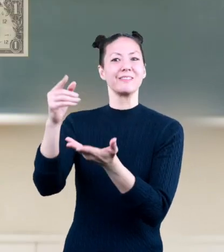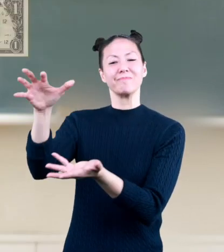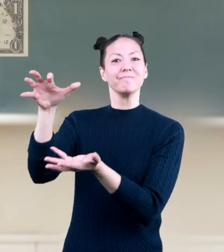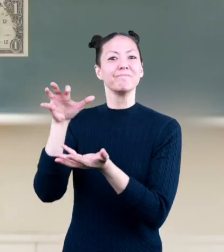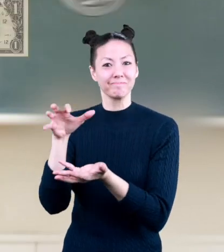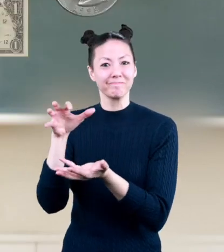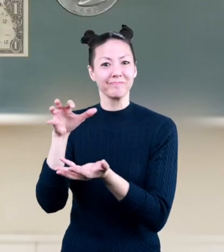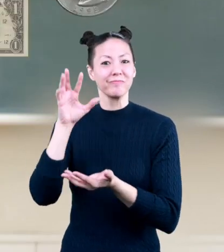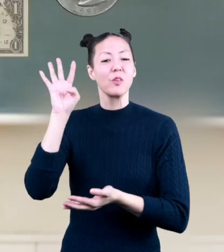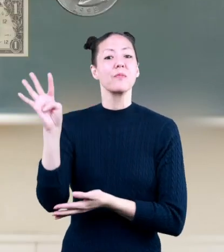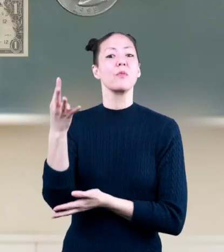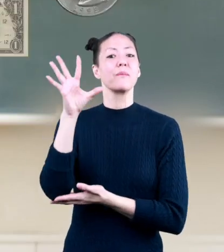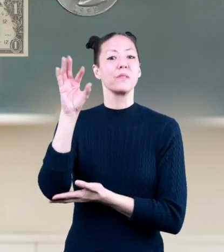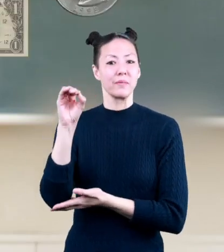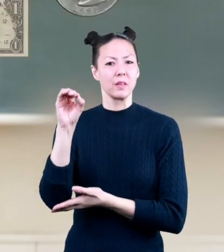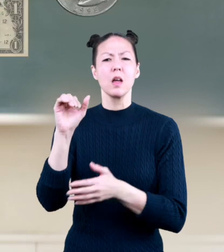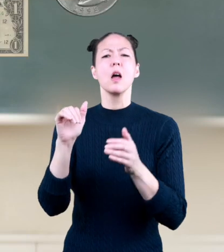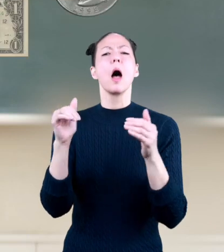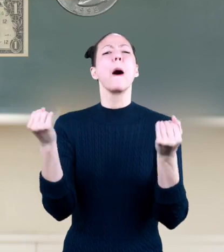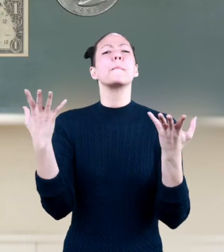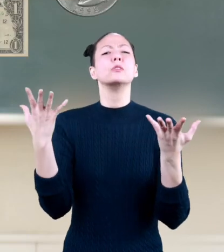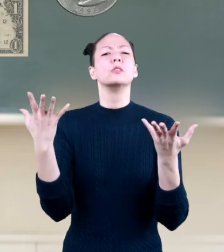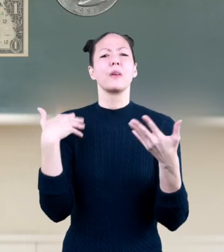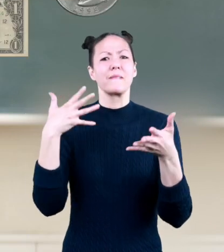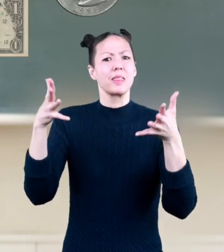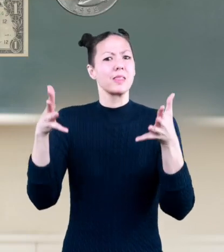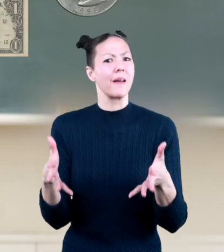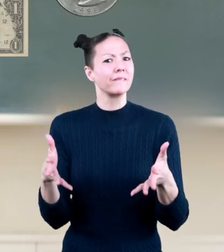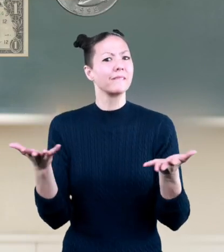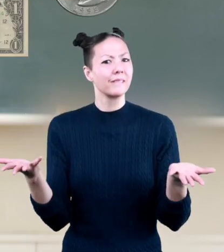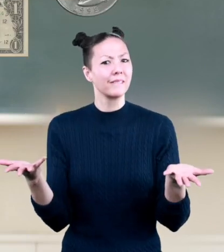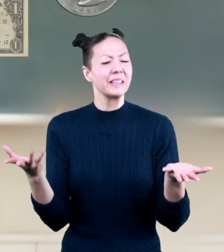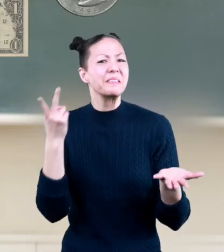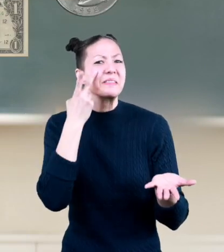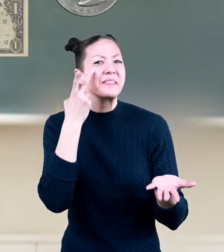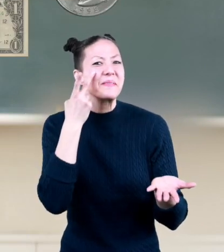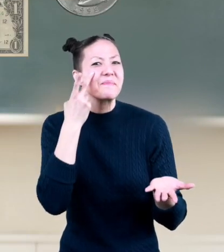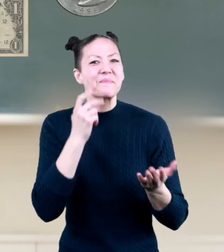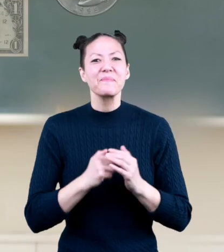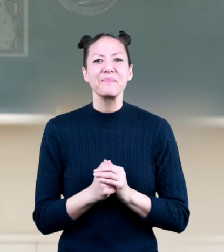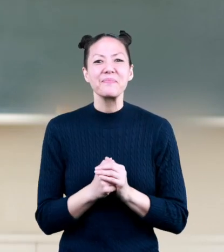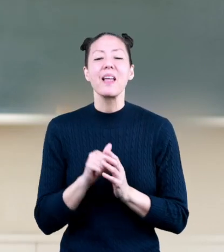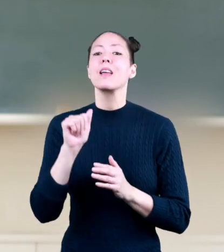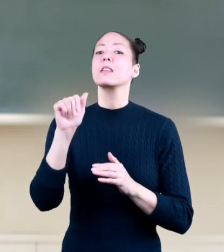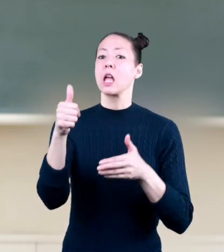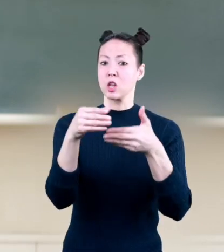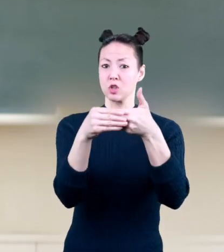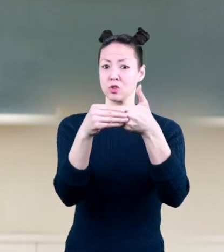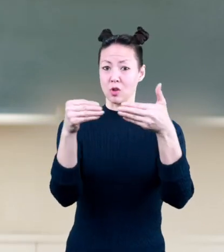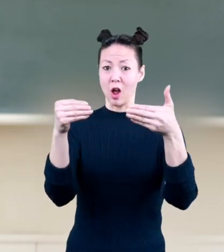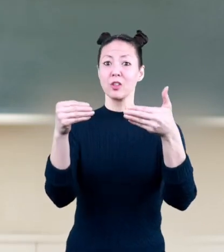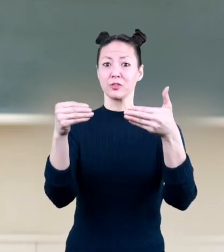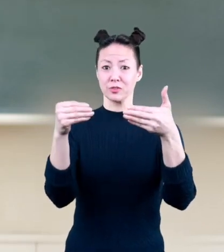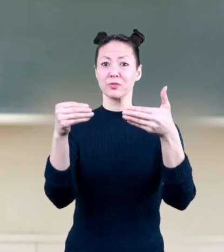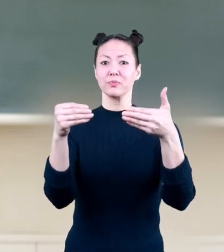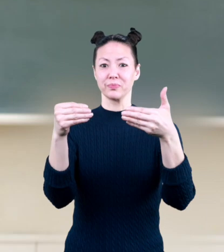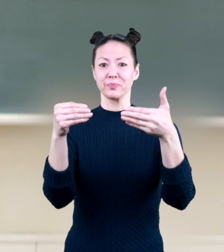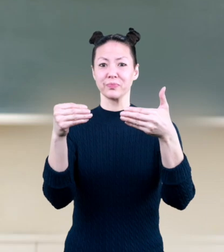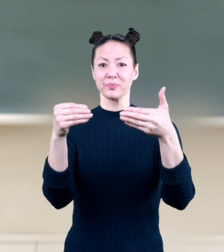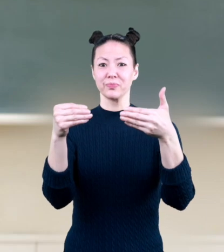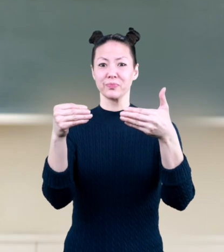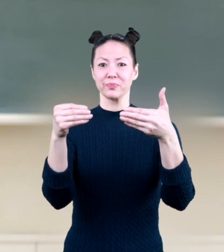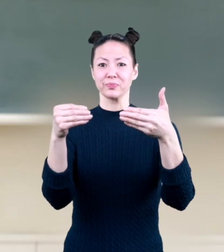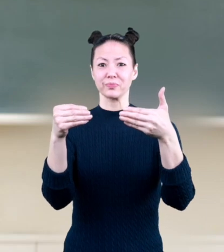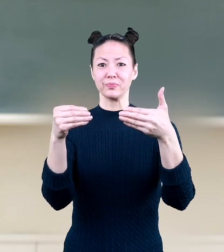animal for four dollars and fifty cents how much money do we have left let's see one zero